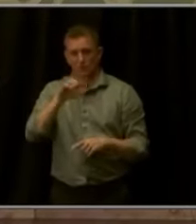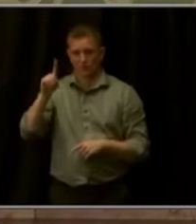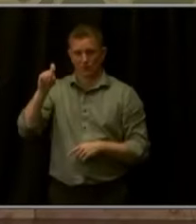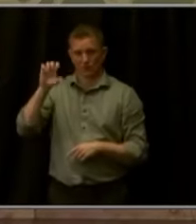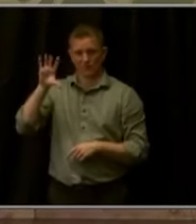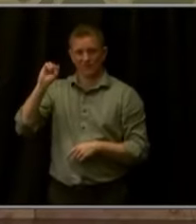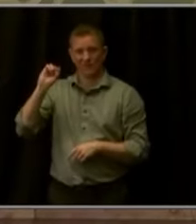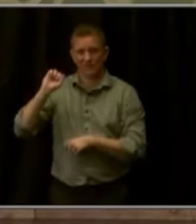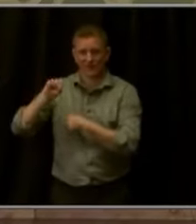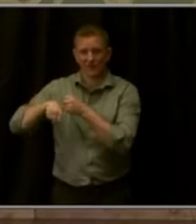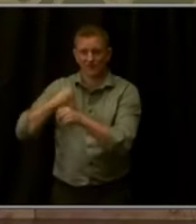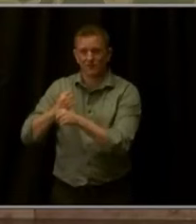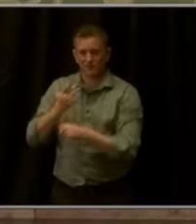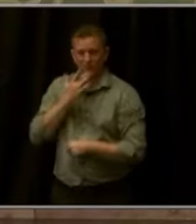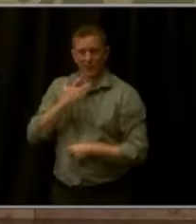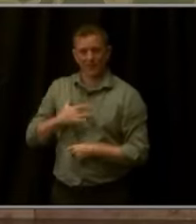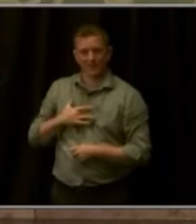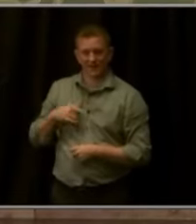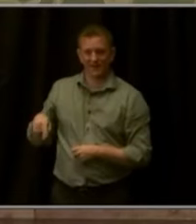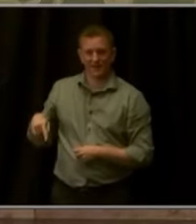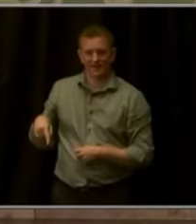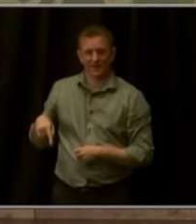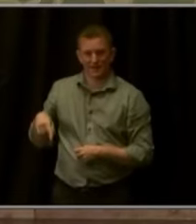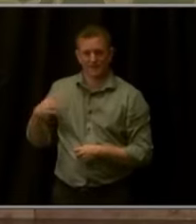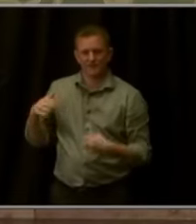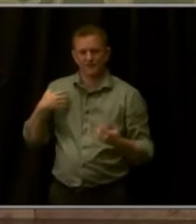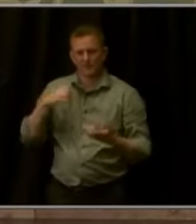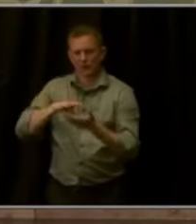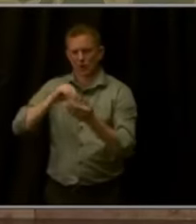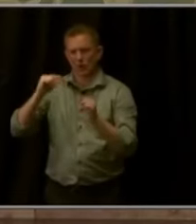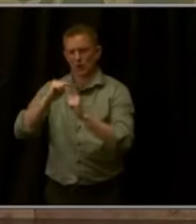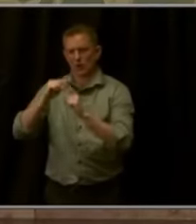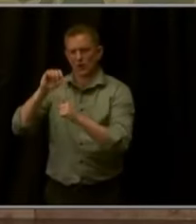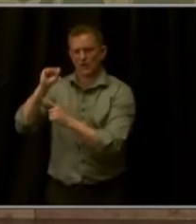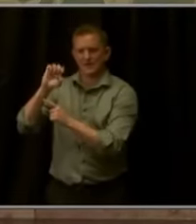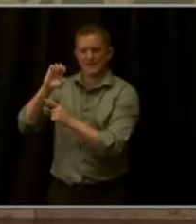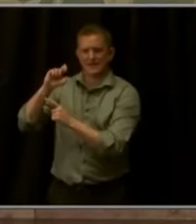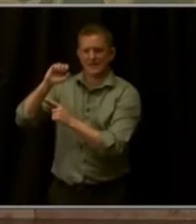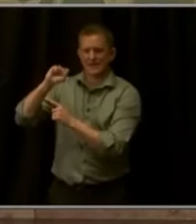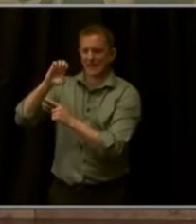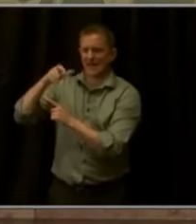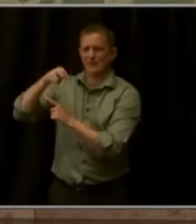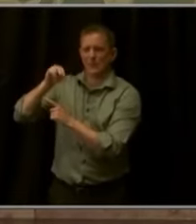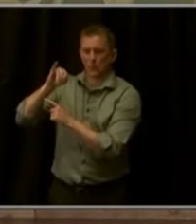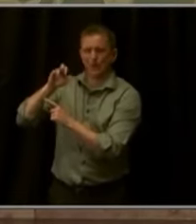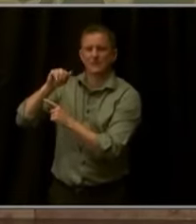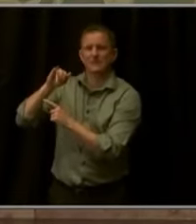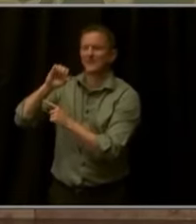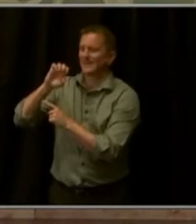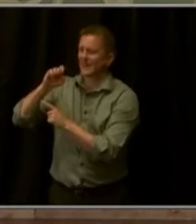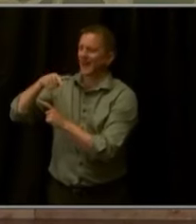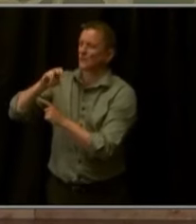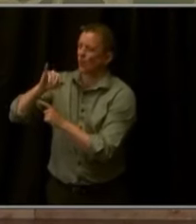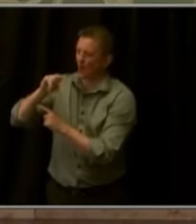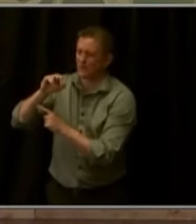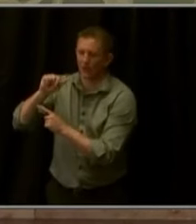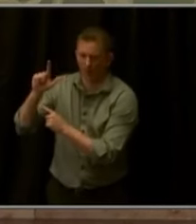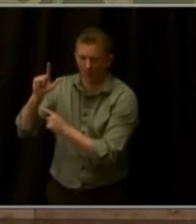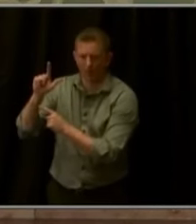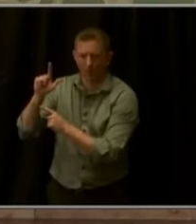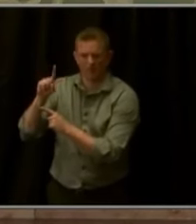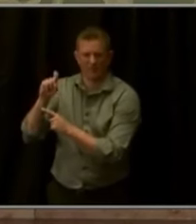need to learn how to say sesquicentennial, I know we all want to help everyone get ahead in our great state. And that means applying